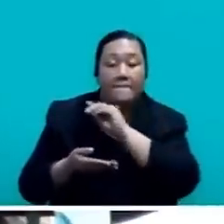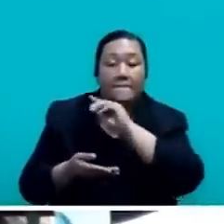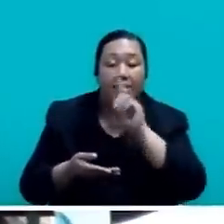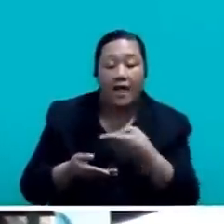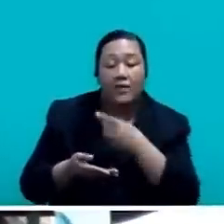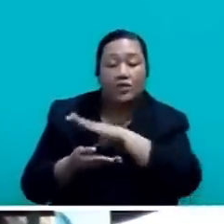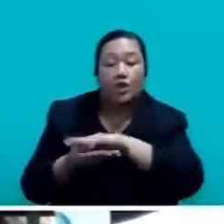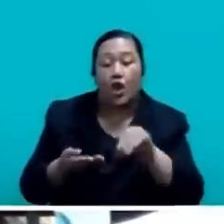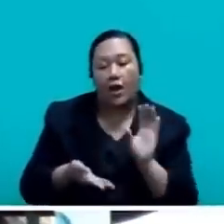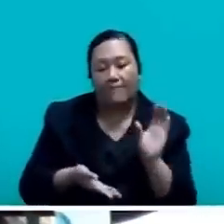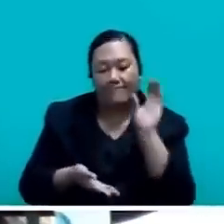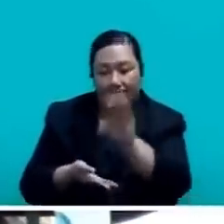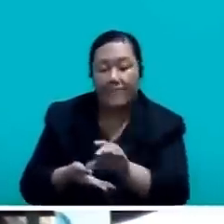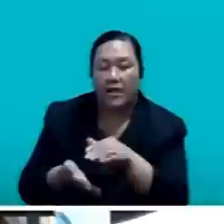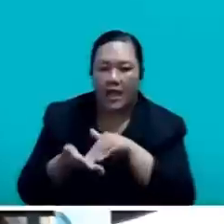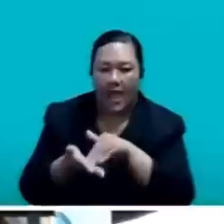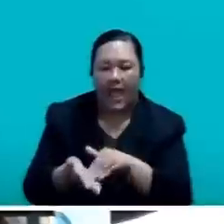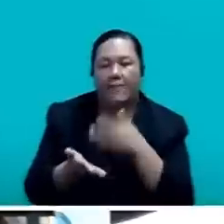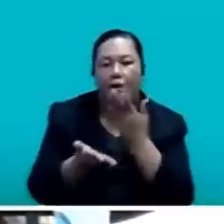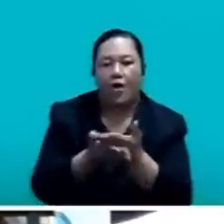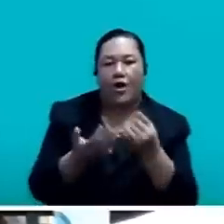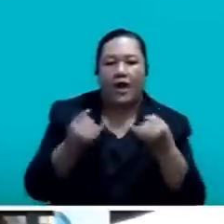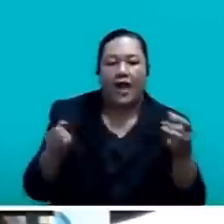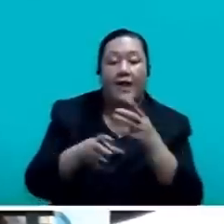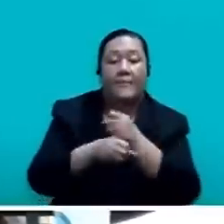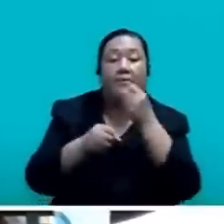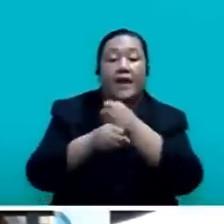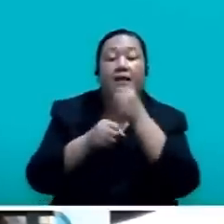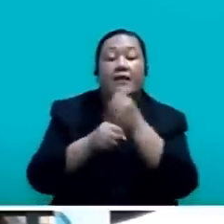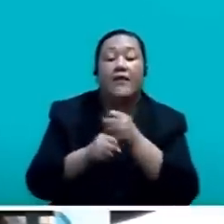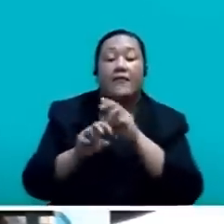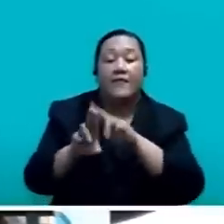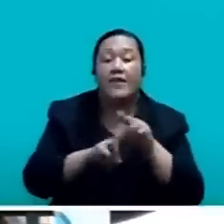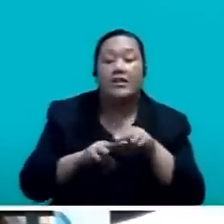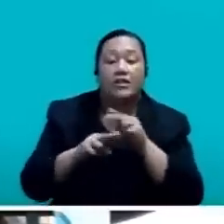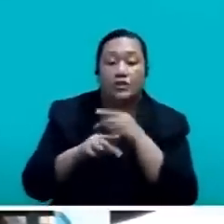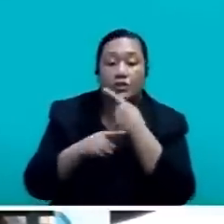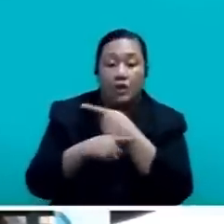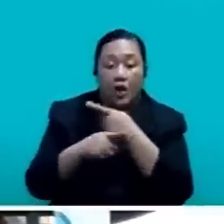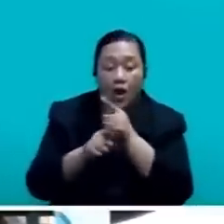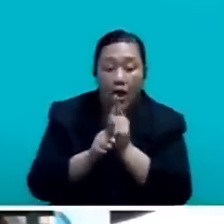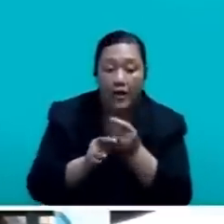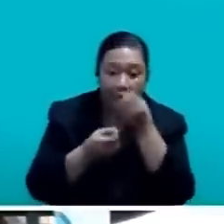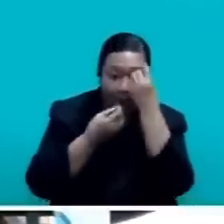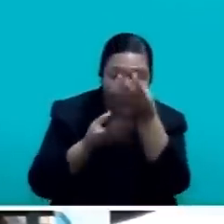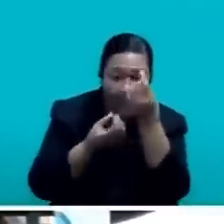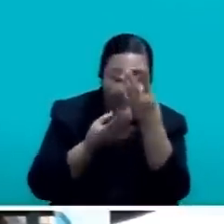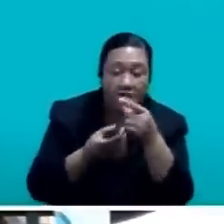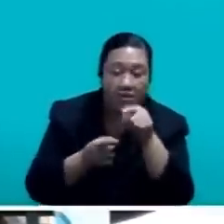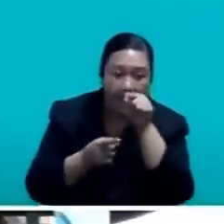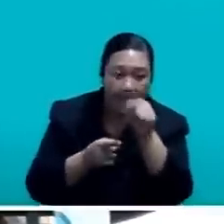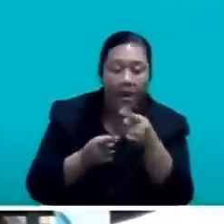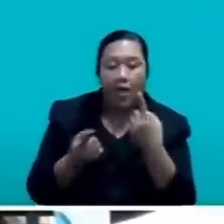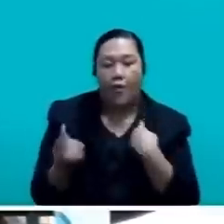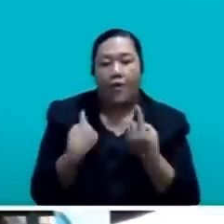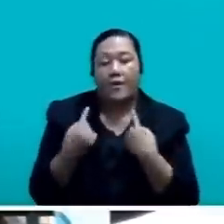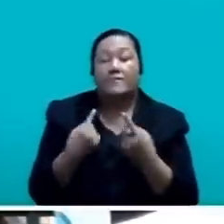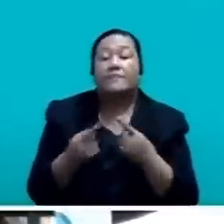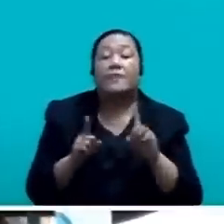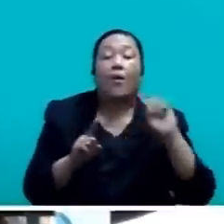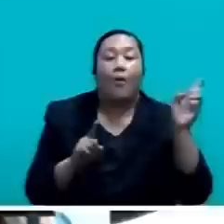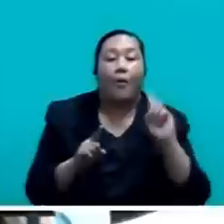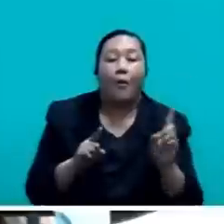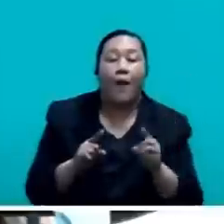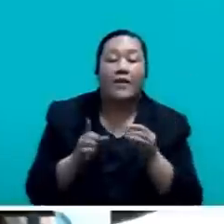budget. Digitisation and upgrading of Fiji's geological information with a provision of